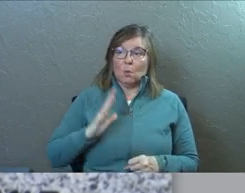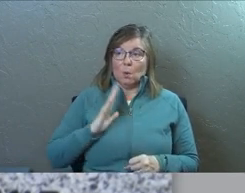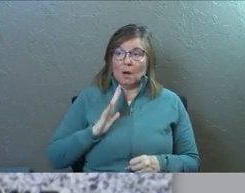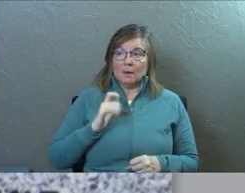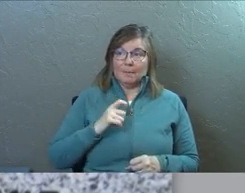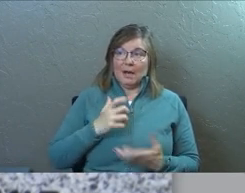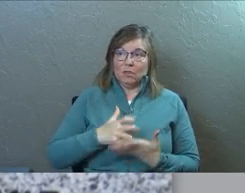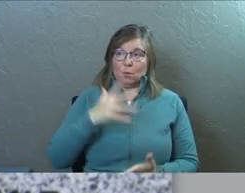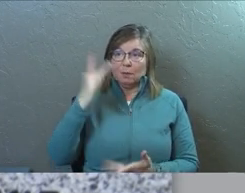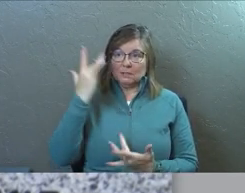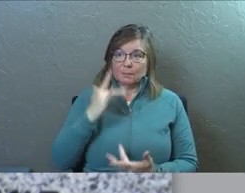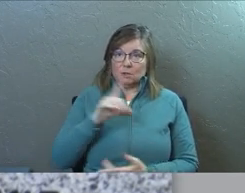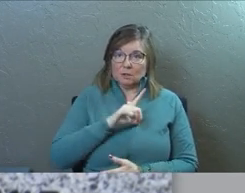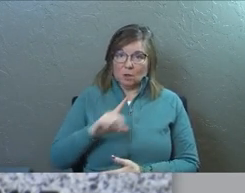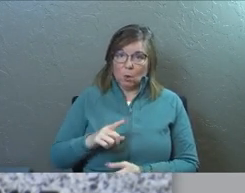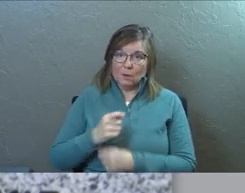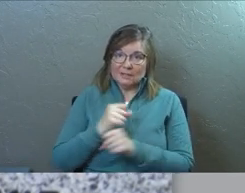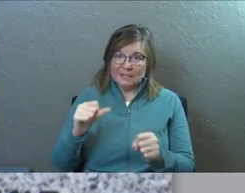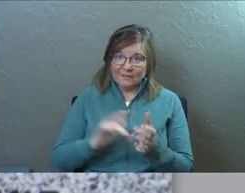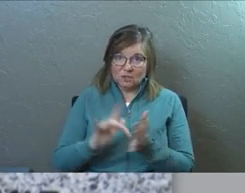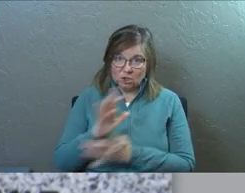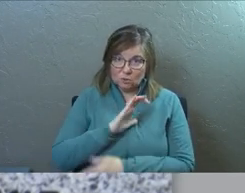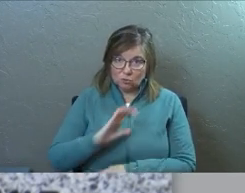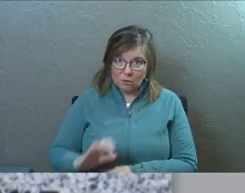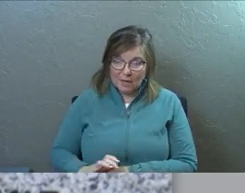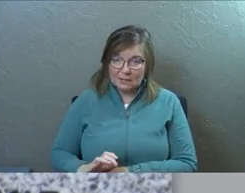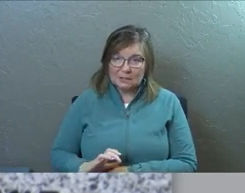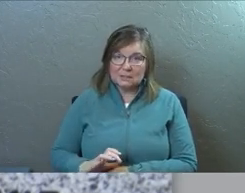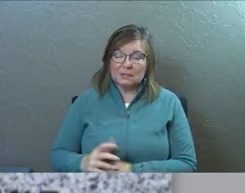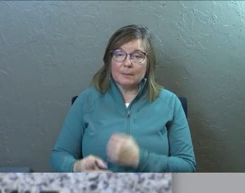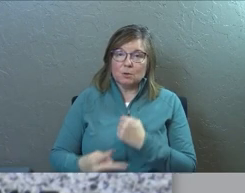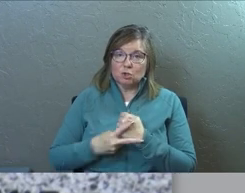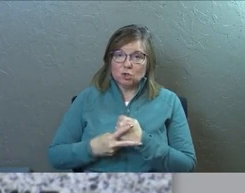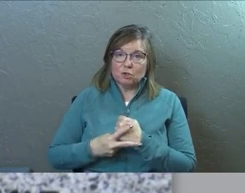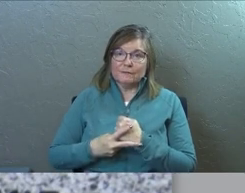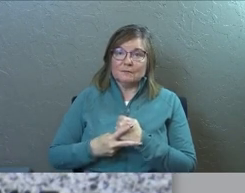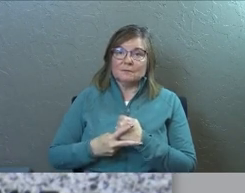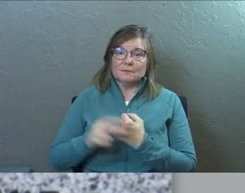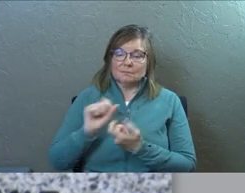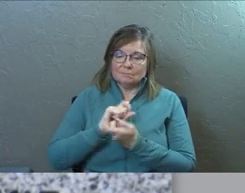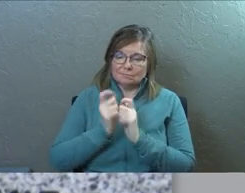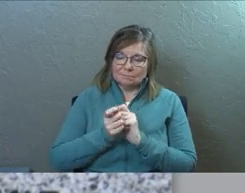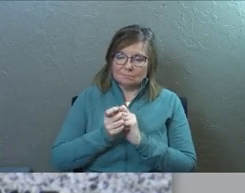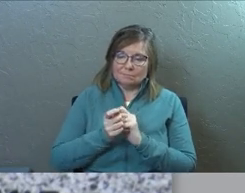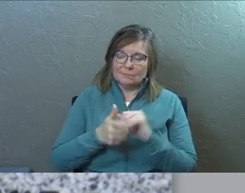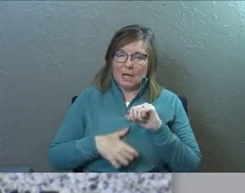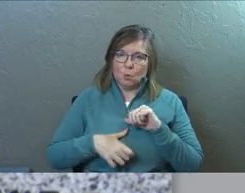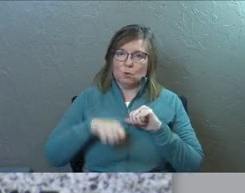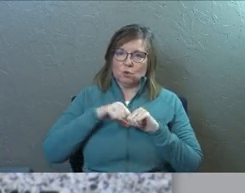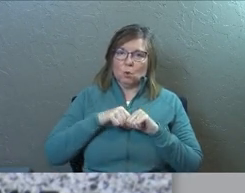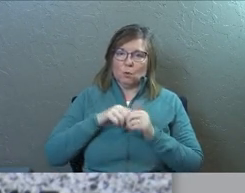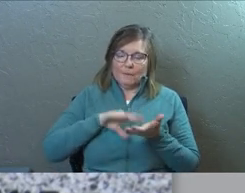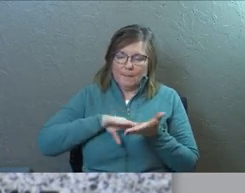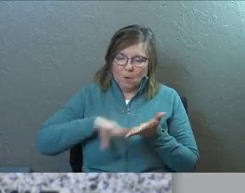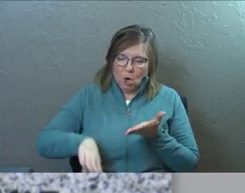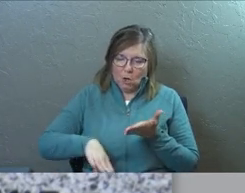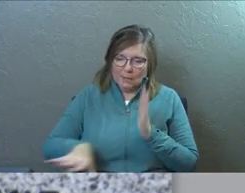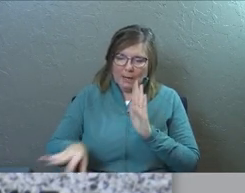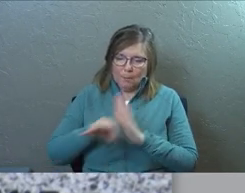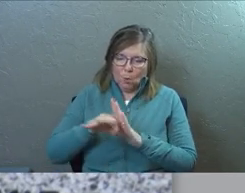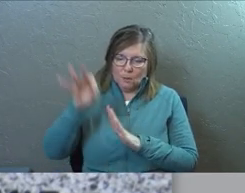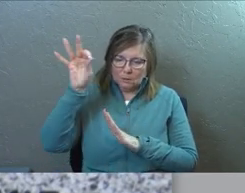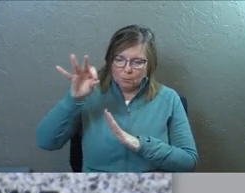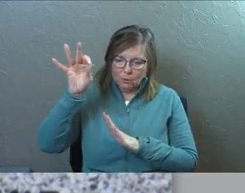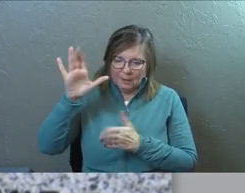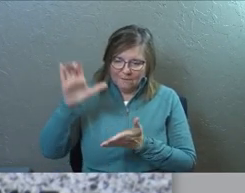by the rich mercy of our Lord and Savior, Jesus Christ, preserved and restored and pardoned and appointed to preach the